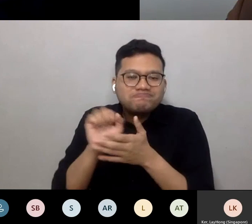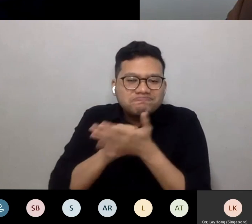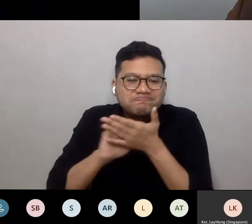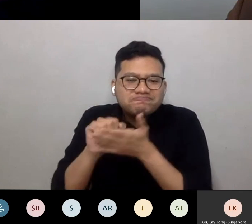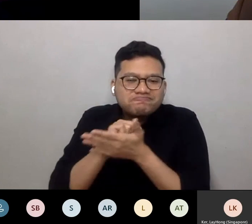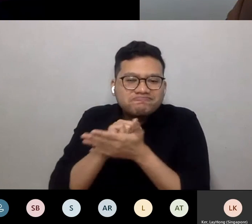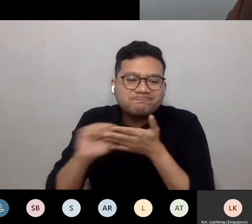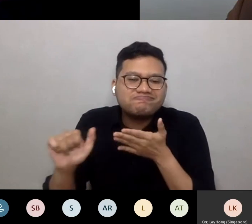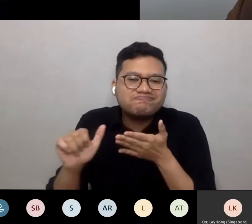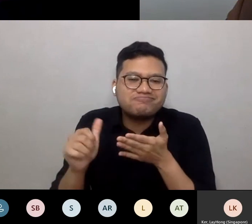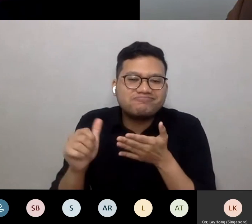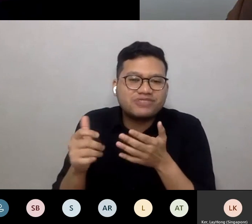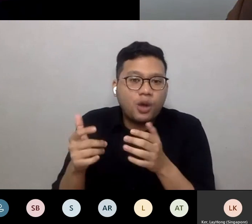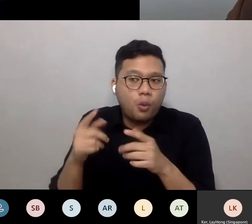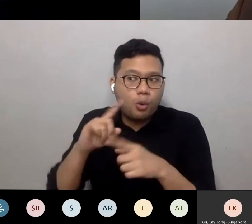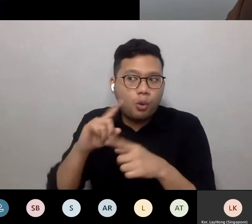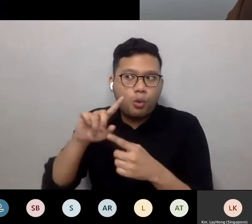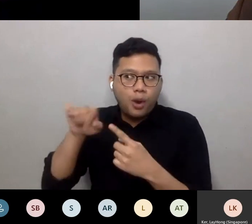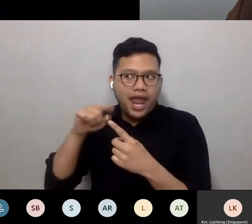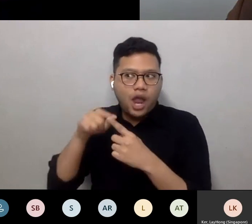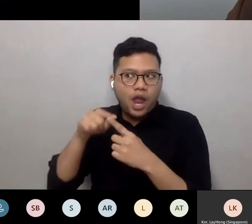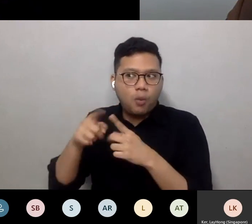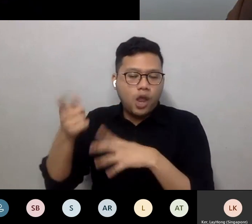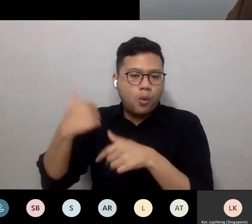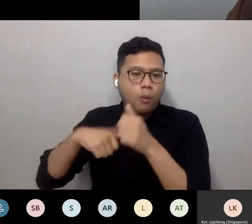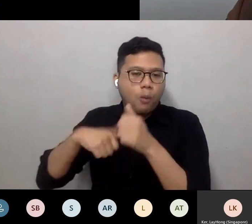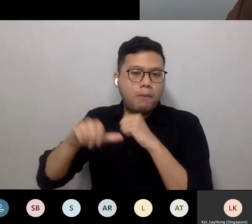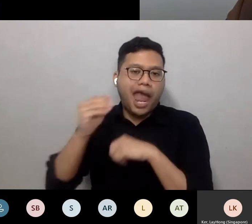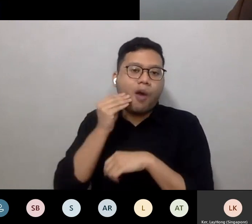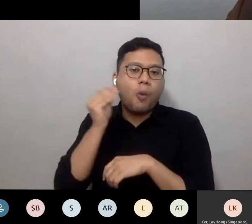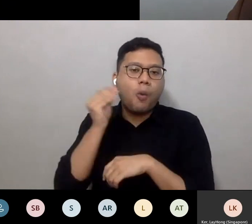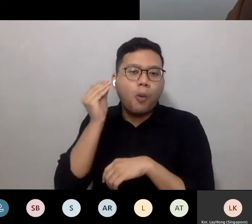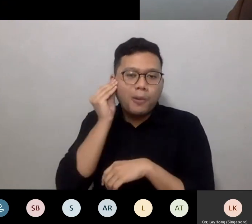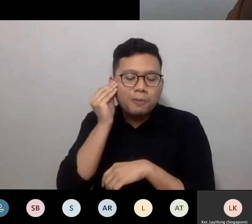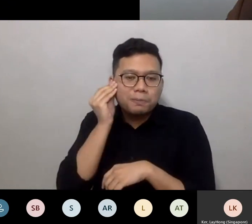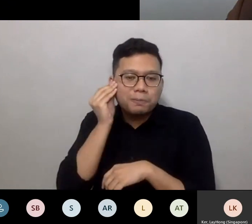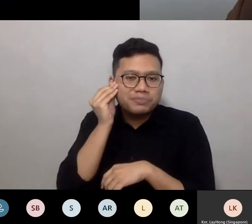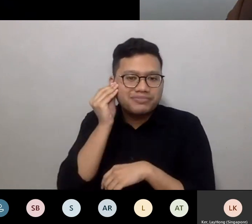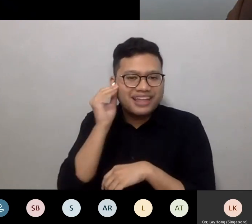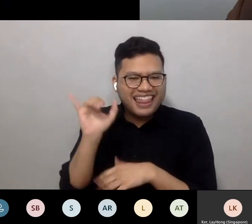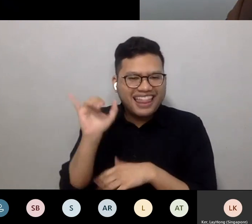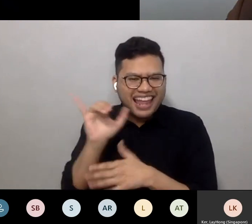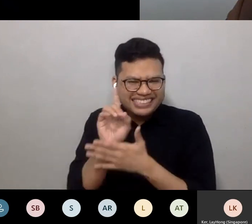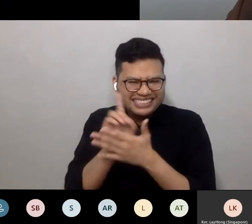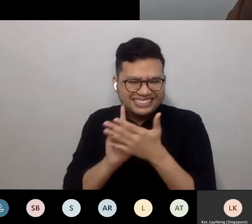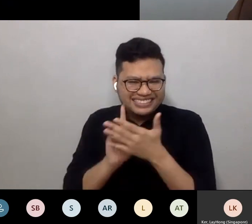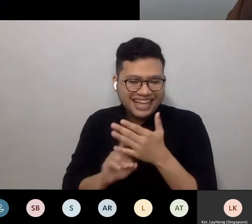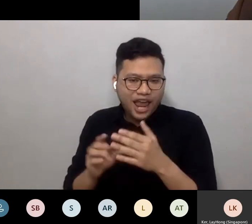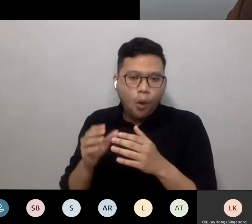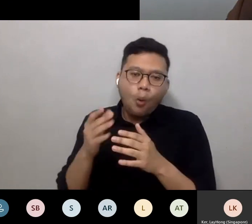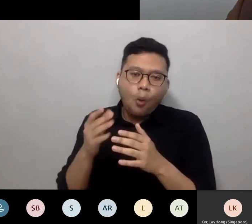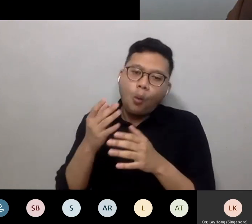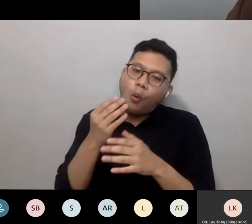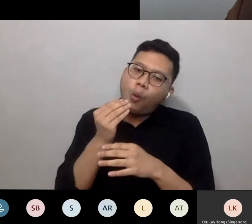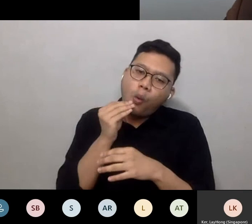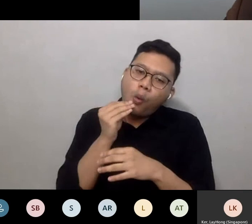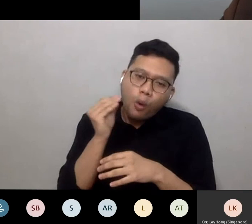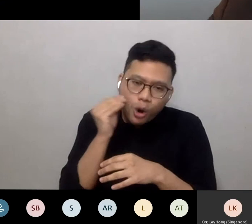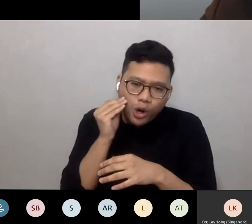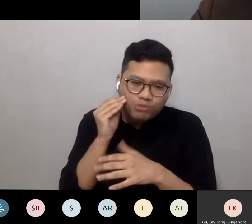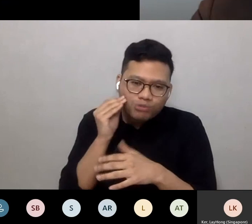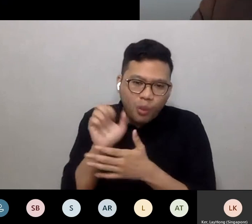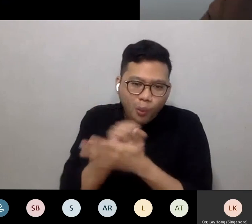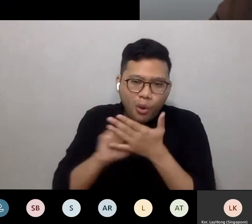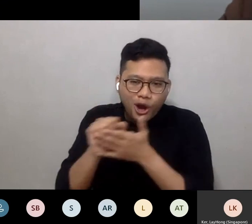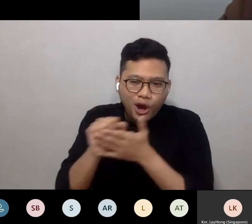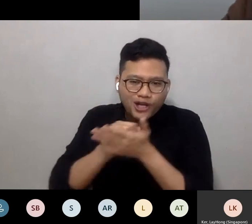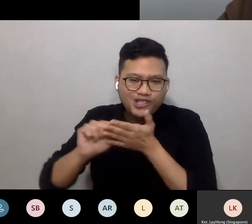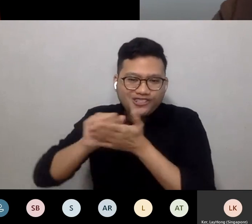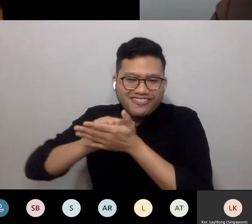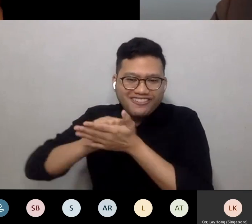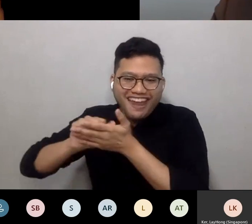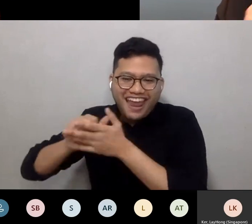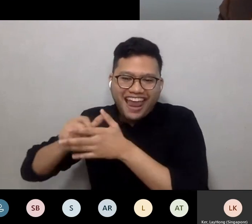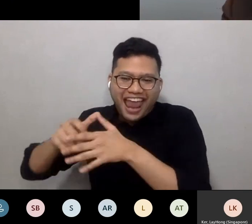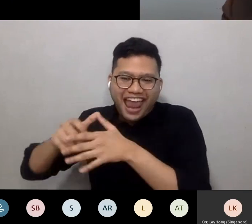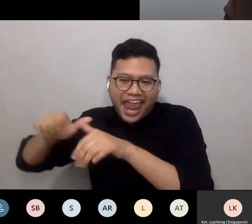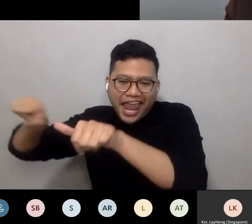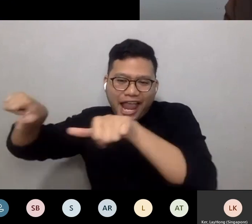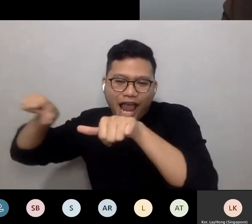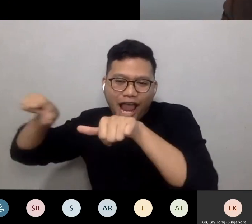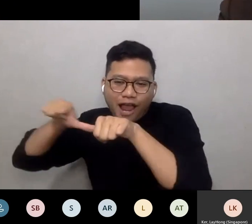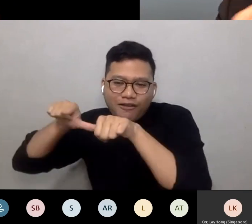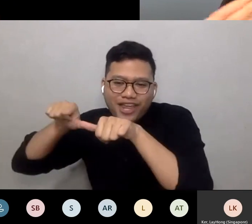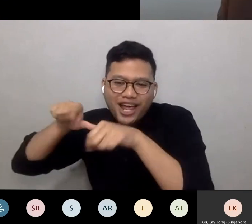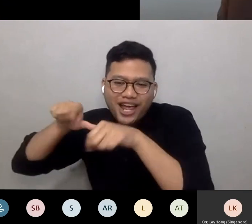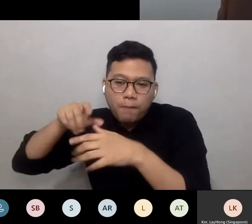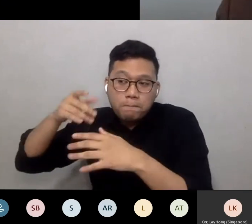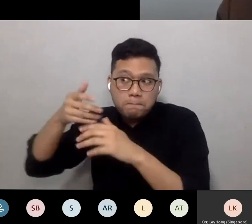home? For example, would we be designing homes now with a washing area near the entrance of the home? Well, just